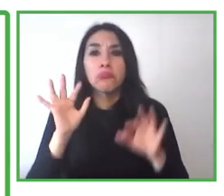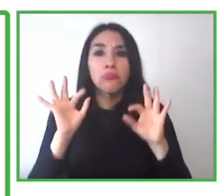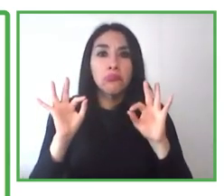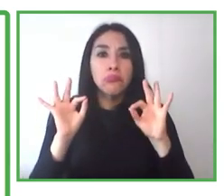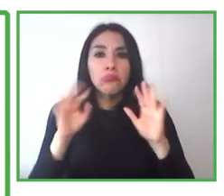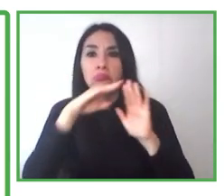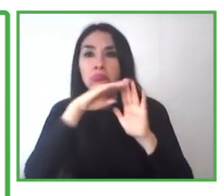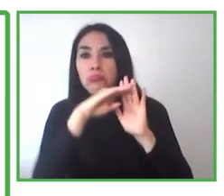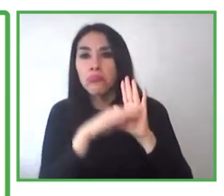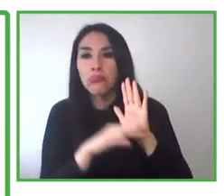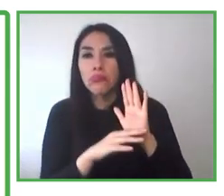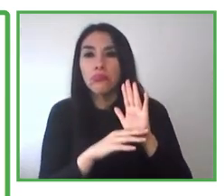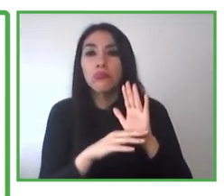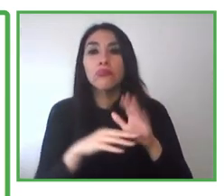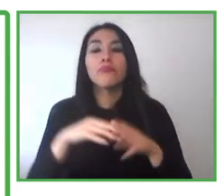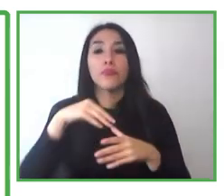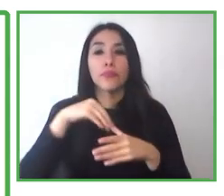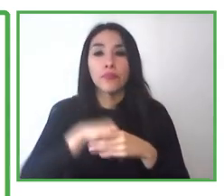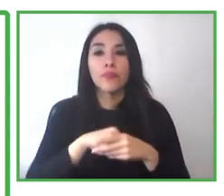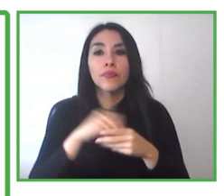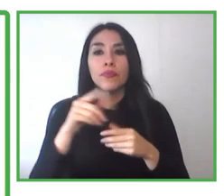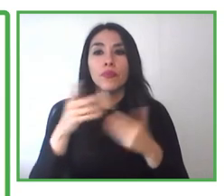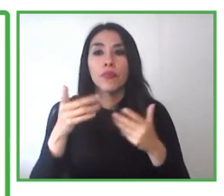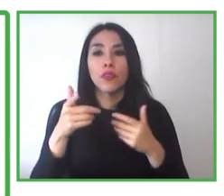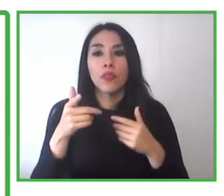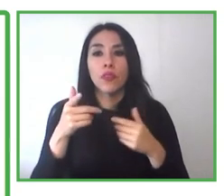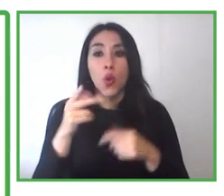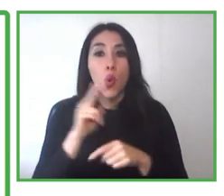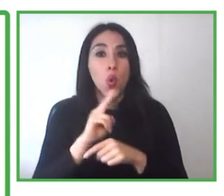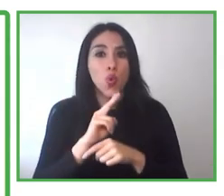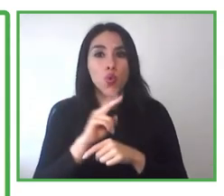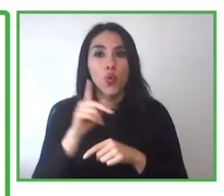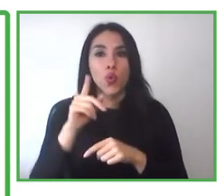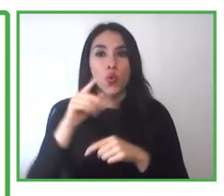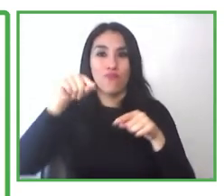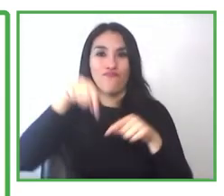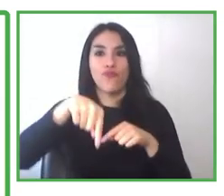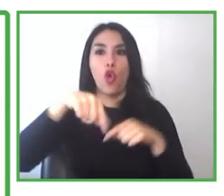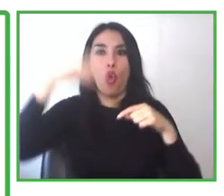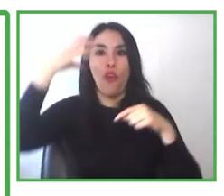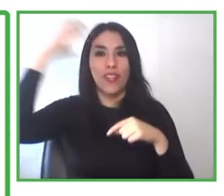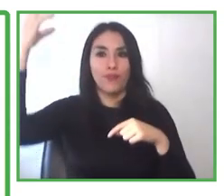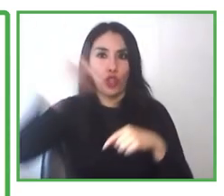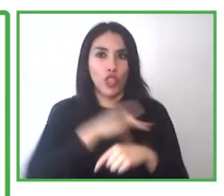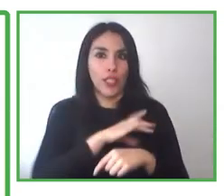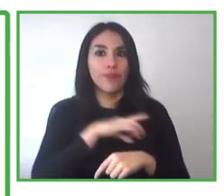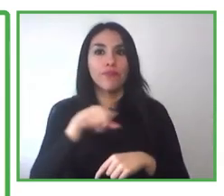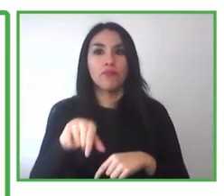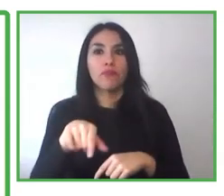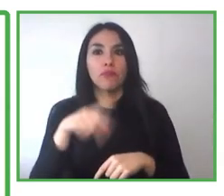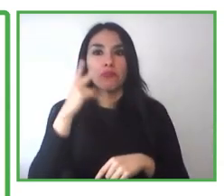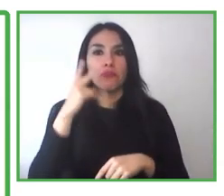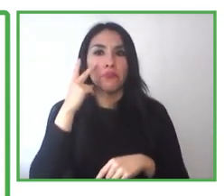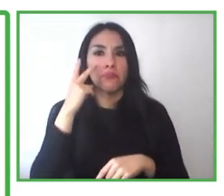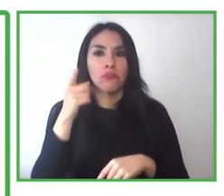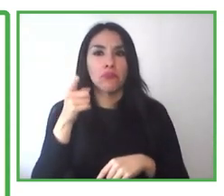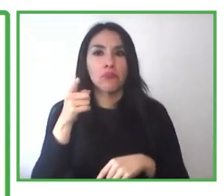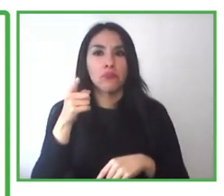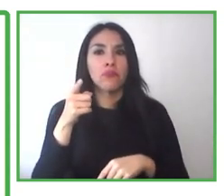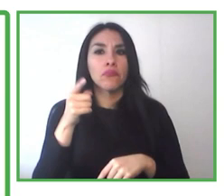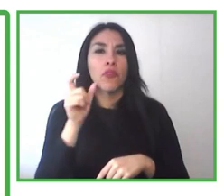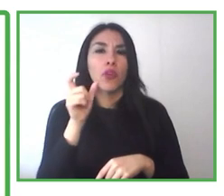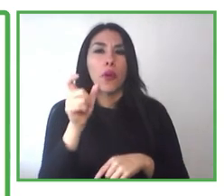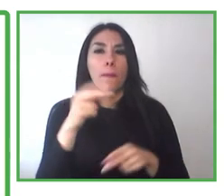Providencia in Chile. And we'll have Solange Montalvo, who's the chief of employment of the municipality.